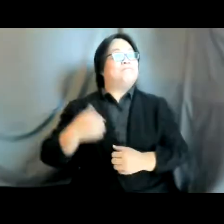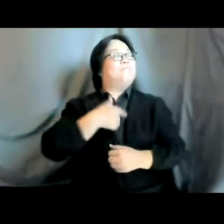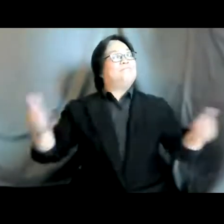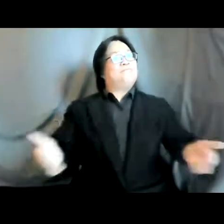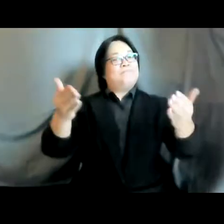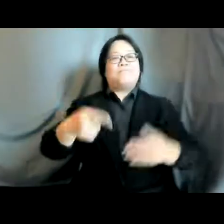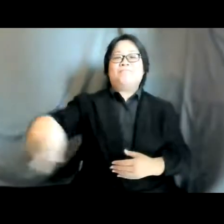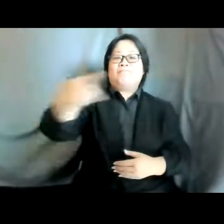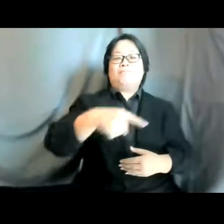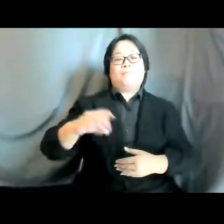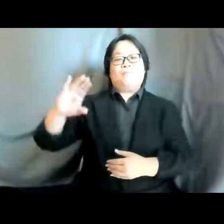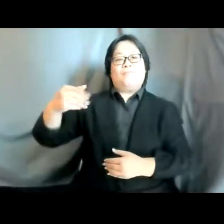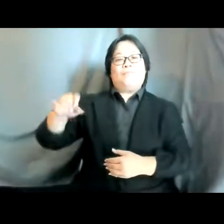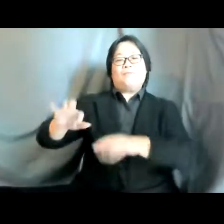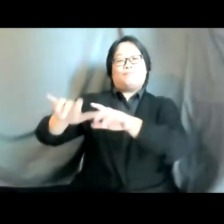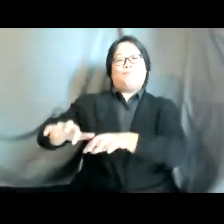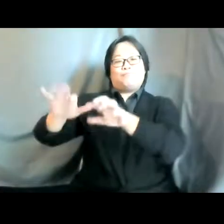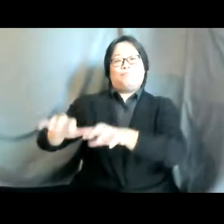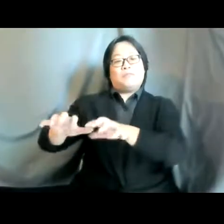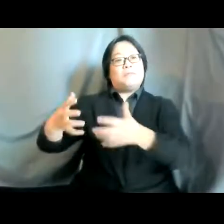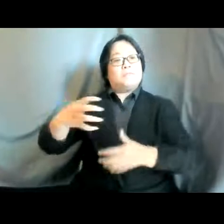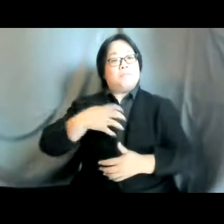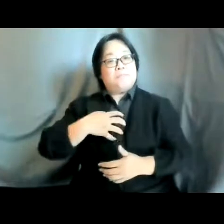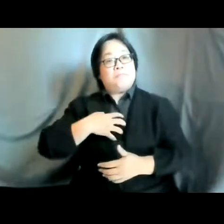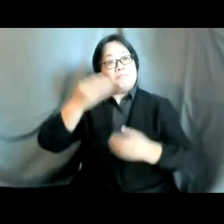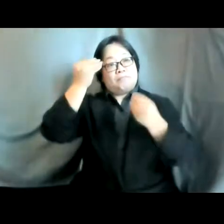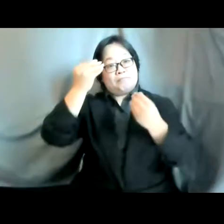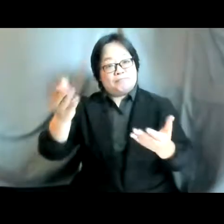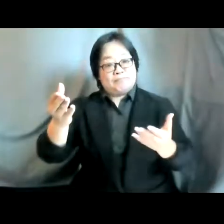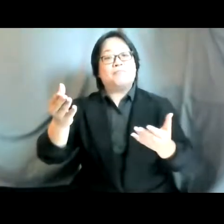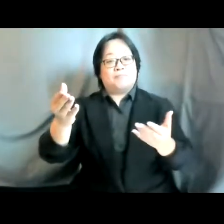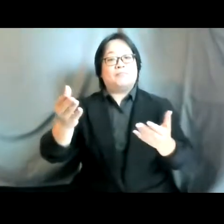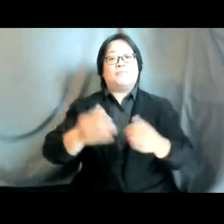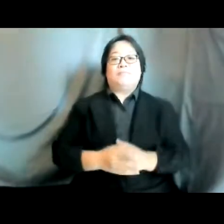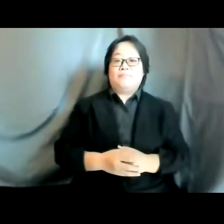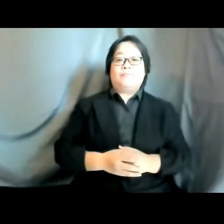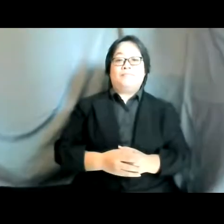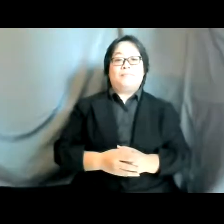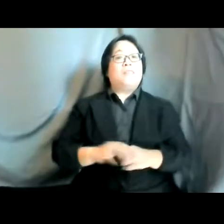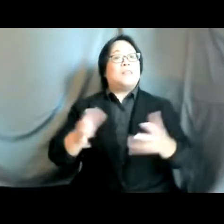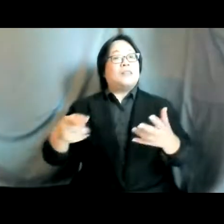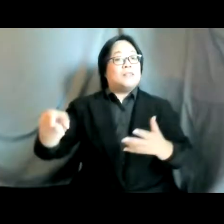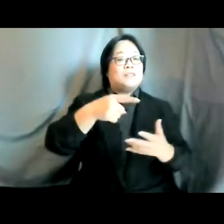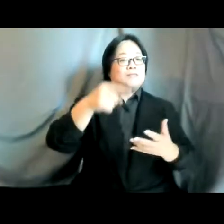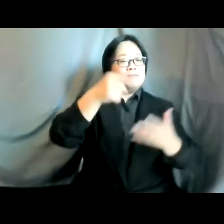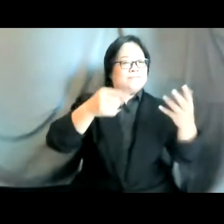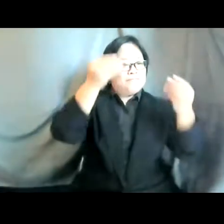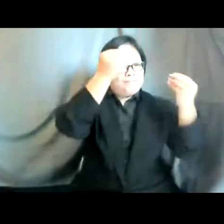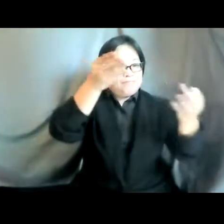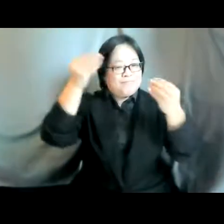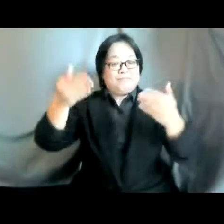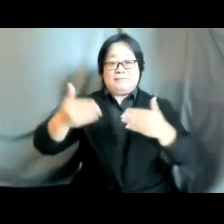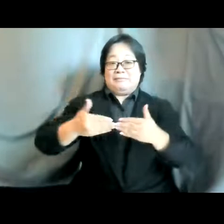chat function for any questions or comments dear attendees and that's enough for our housekeeping and we're about to kick off